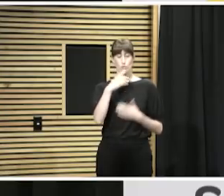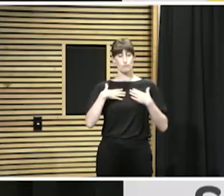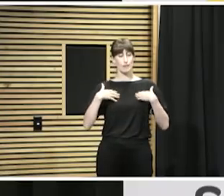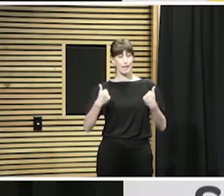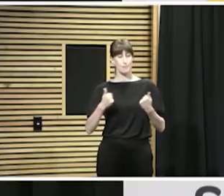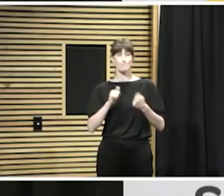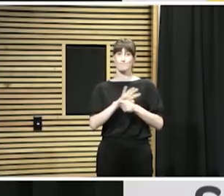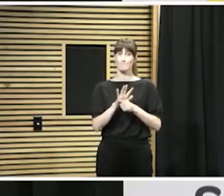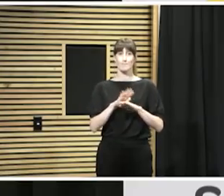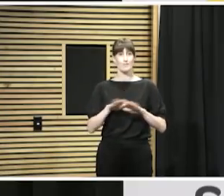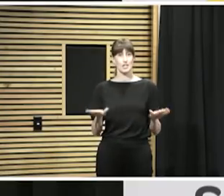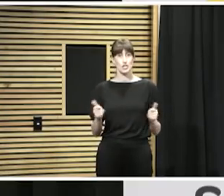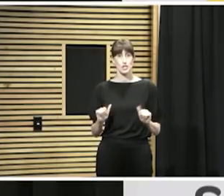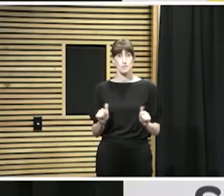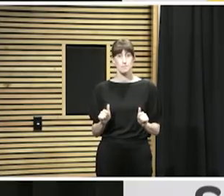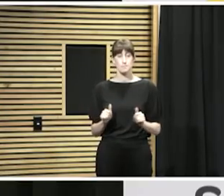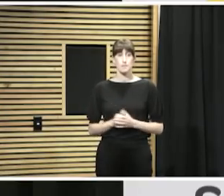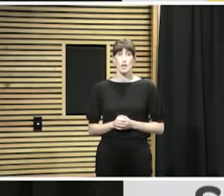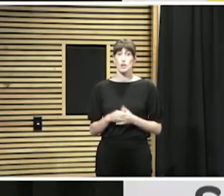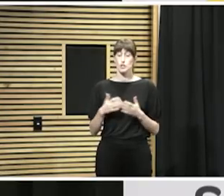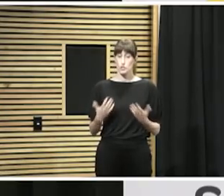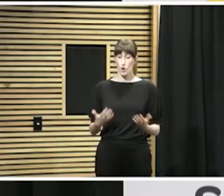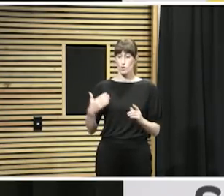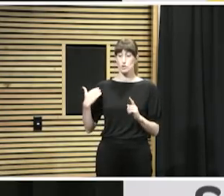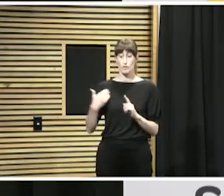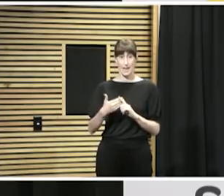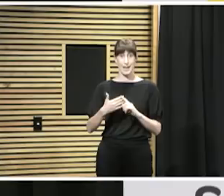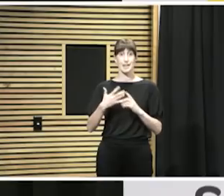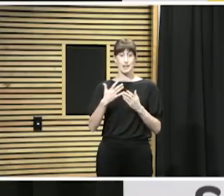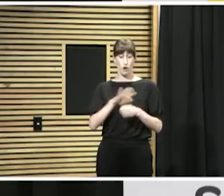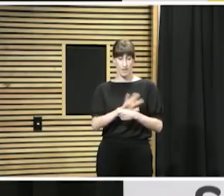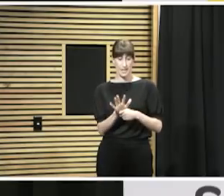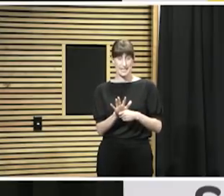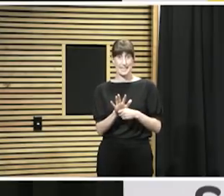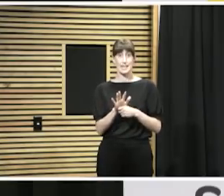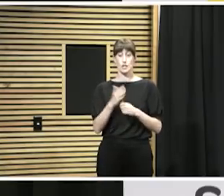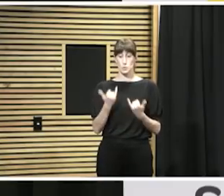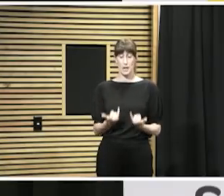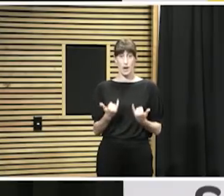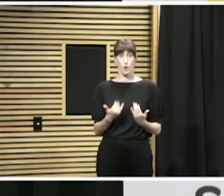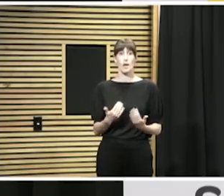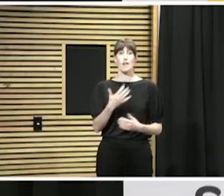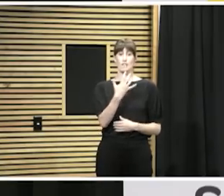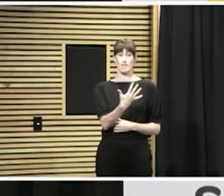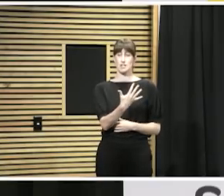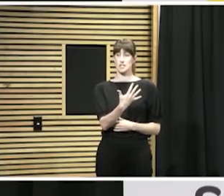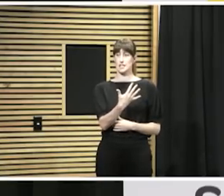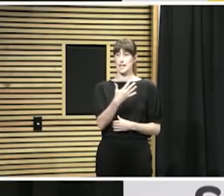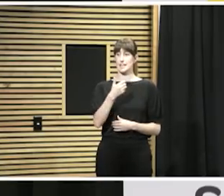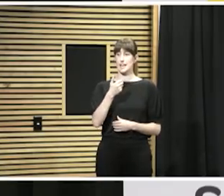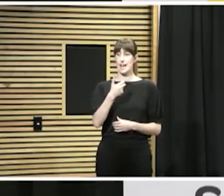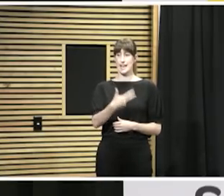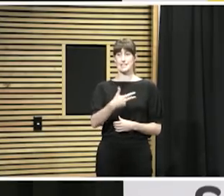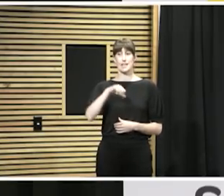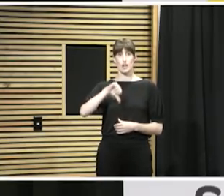summary, the combined total of confirmed and probable cases in New Zealand today is 589, 75 more than